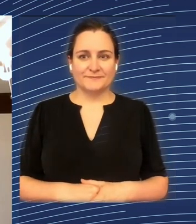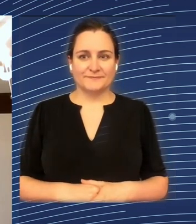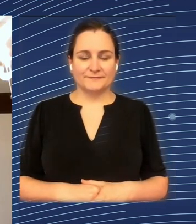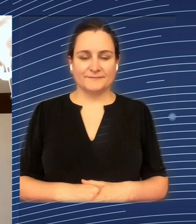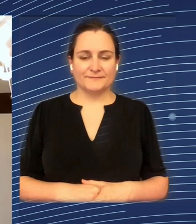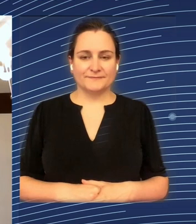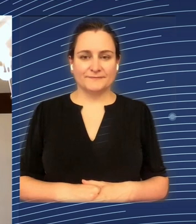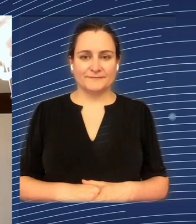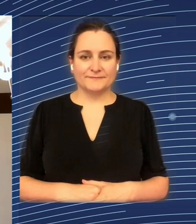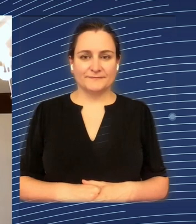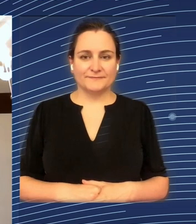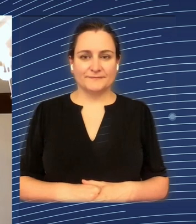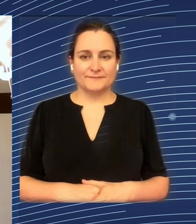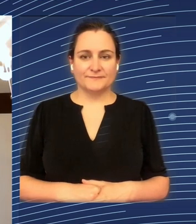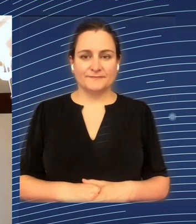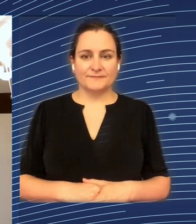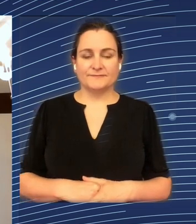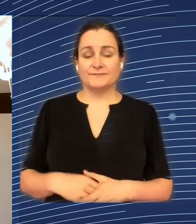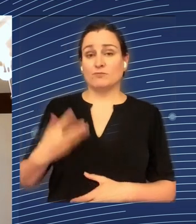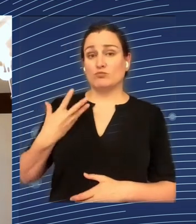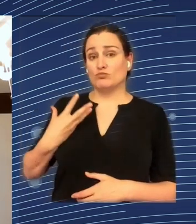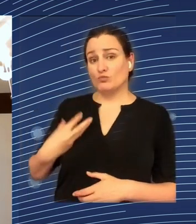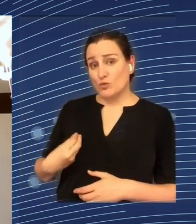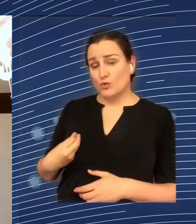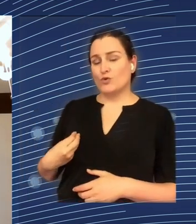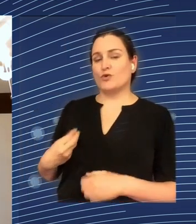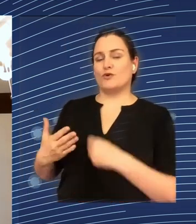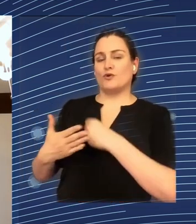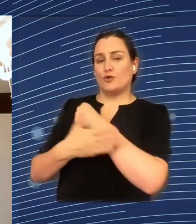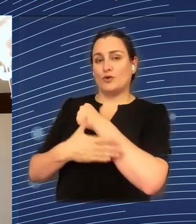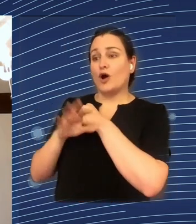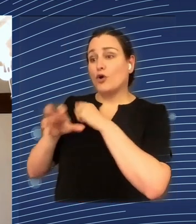people, the most skilled people, have opportunities and their metropolises are the big countries.